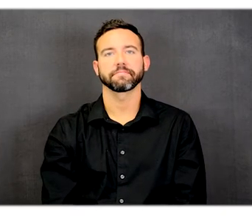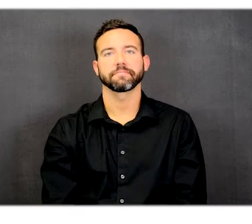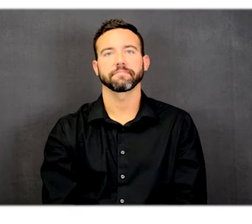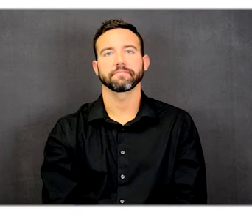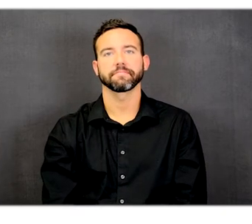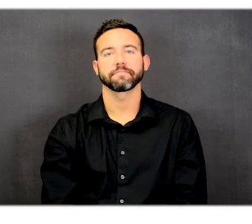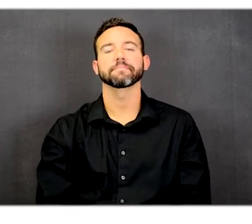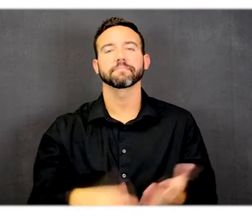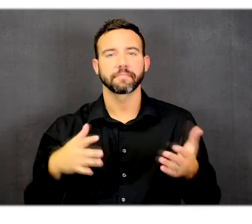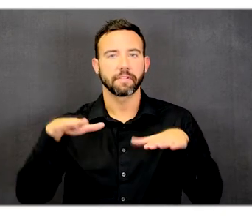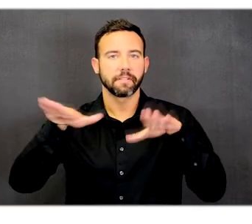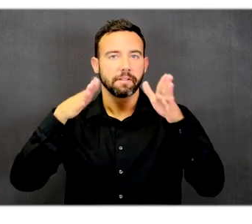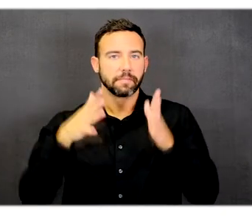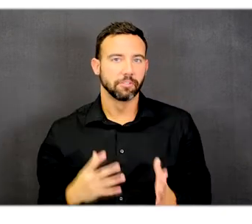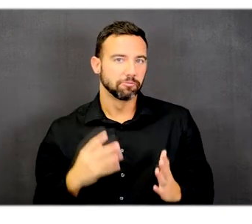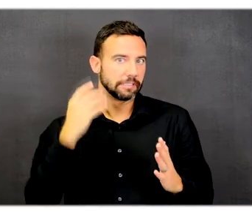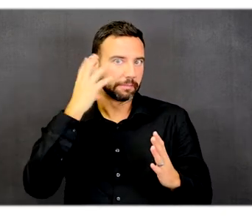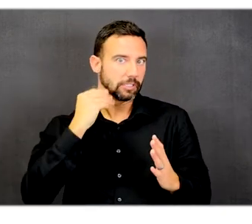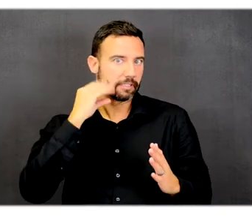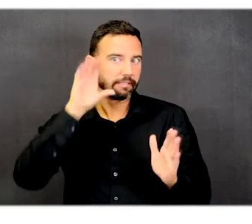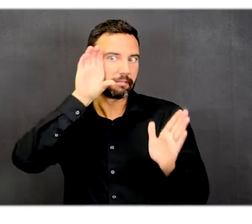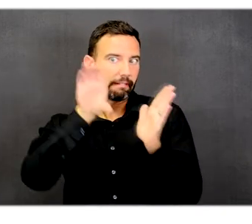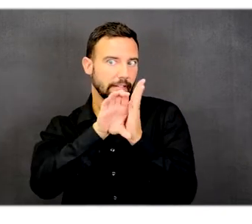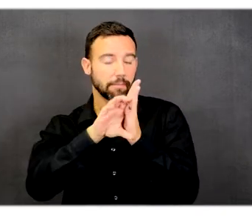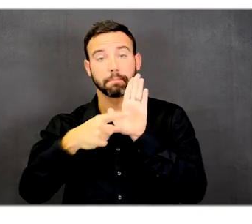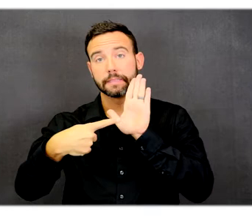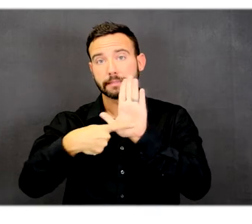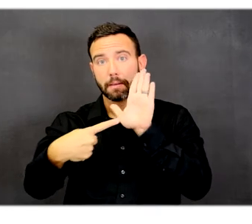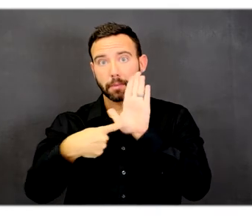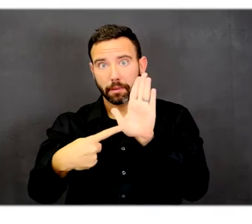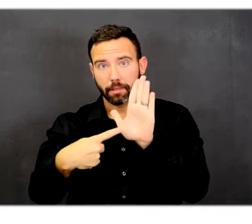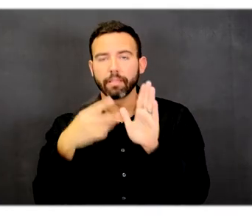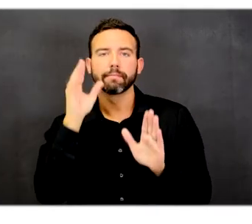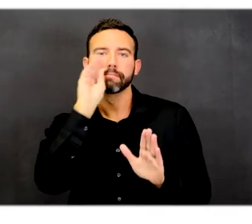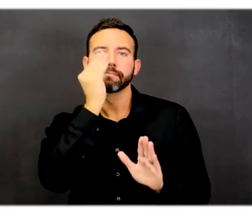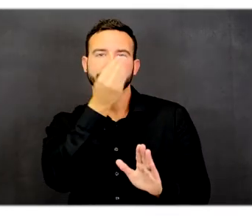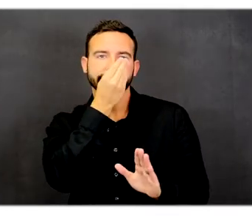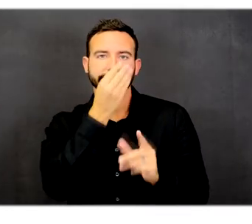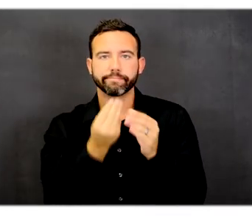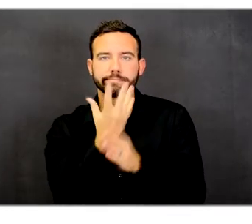Pedestrian Experience Diagram example pollinator attractor.